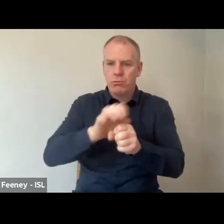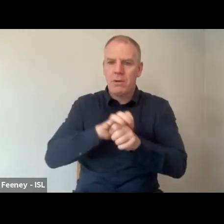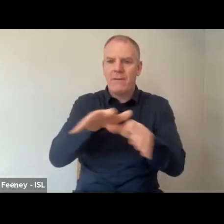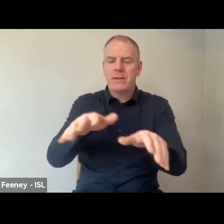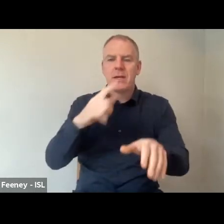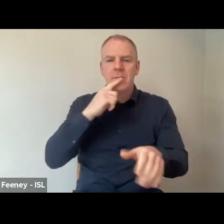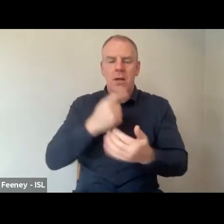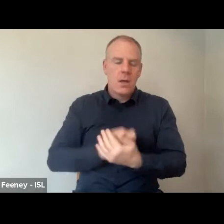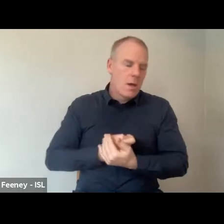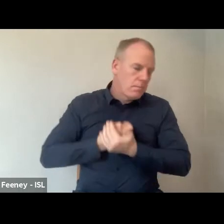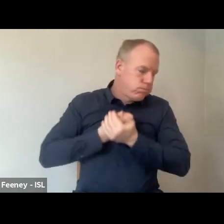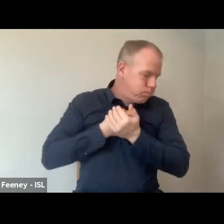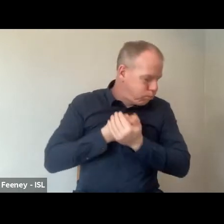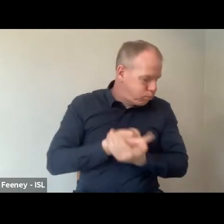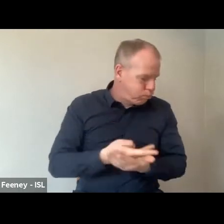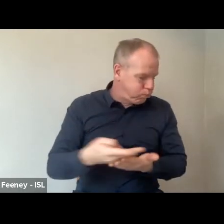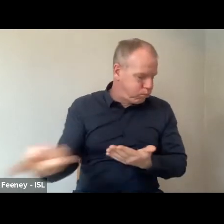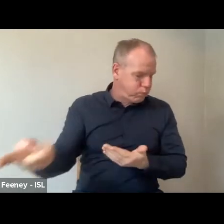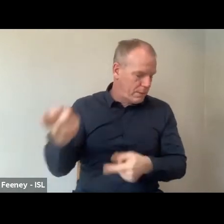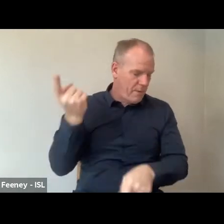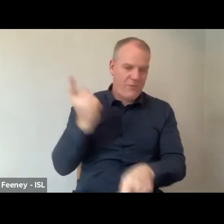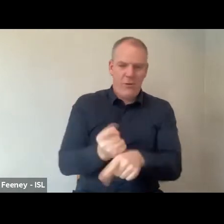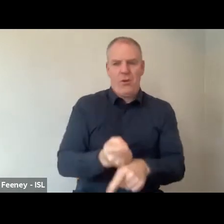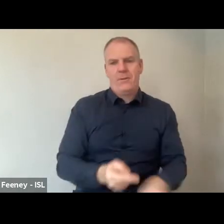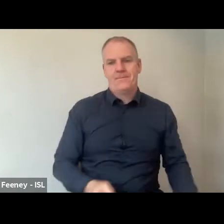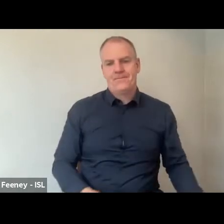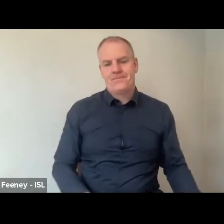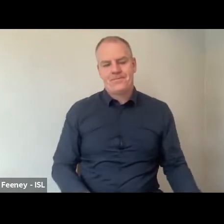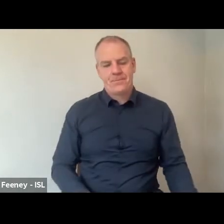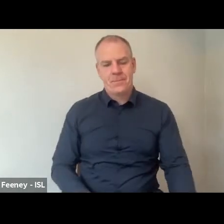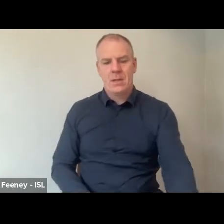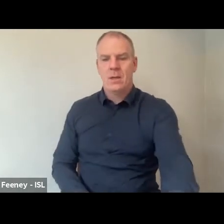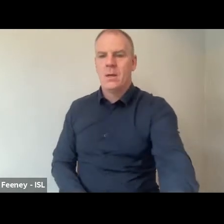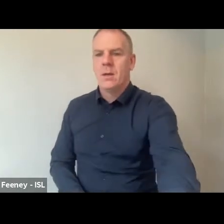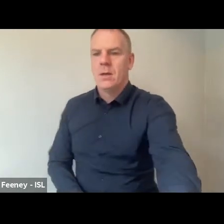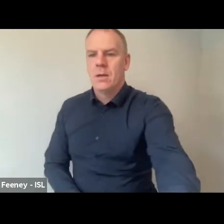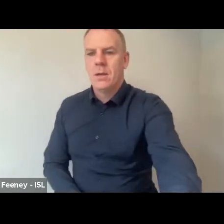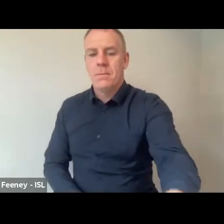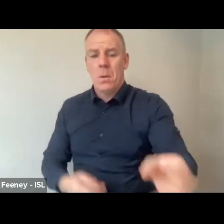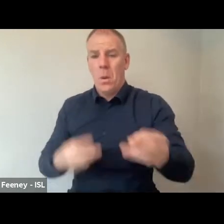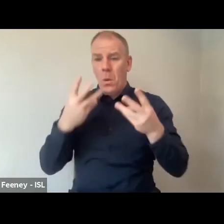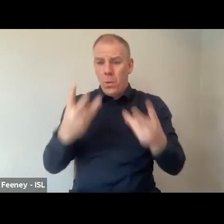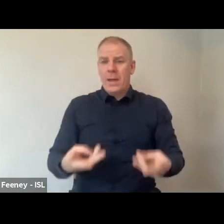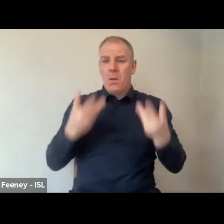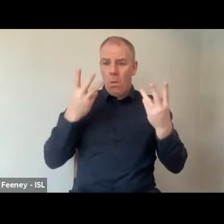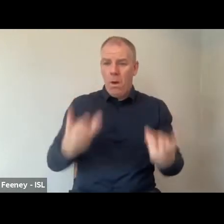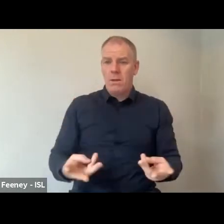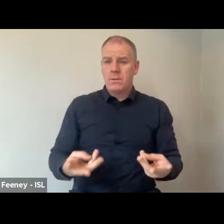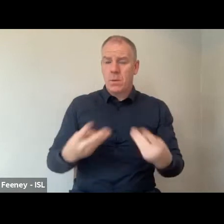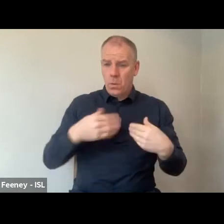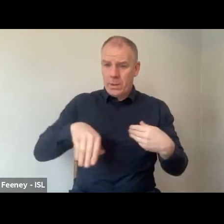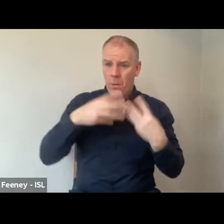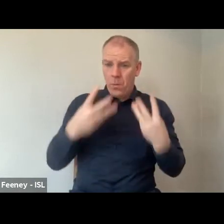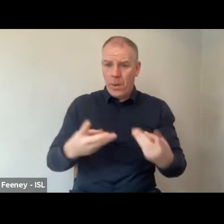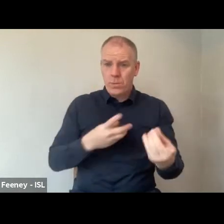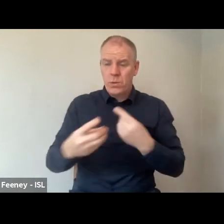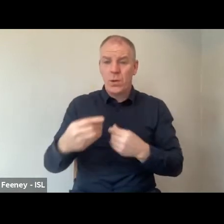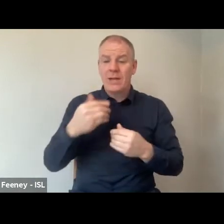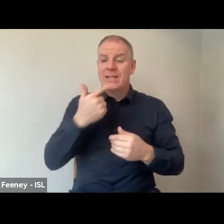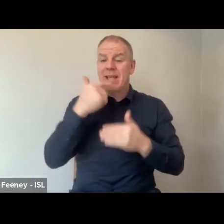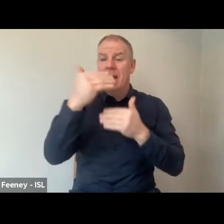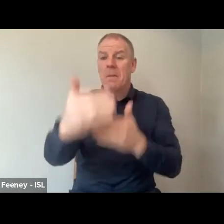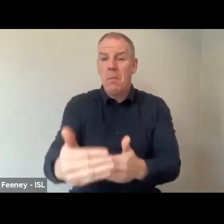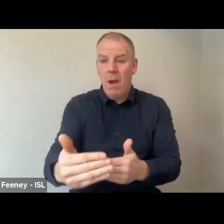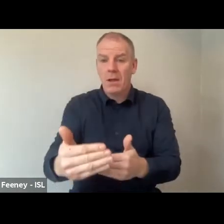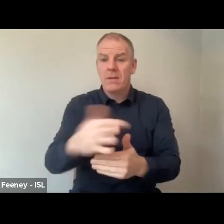has firmly set in. However, we are committed to running that phase two of the study in spring and to publishing the data